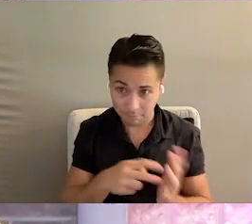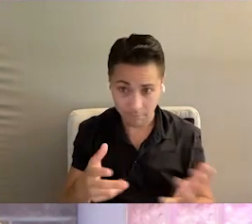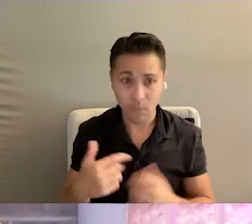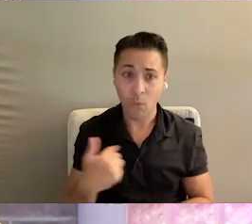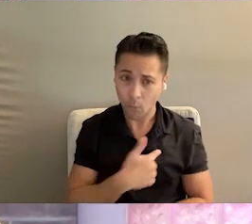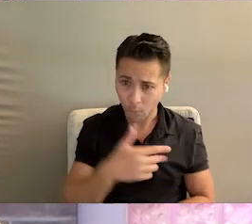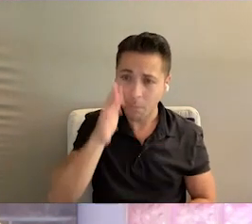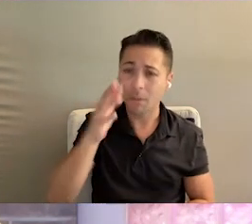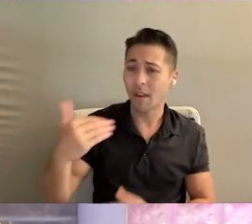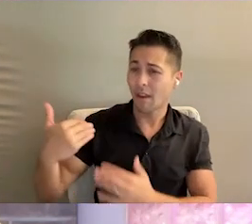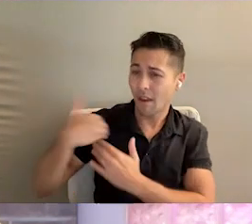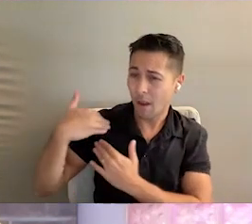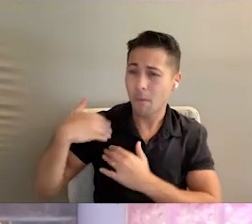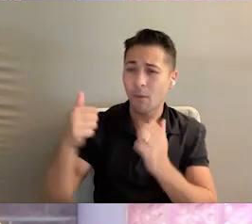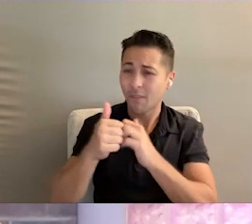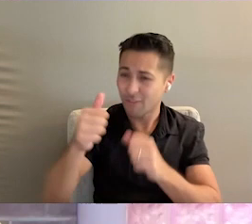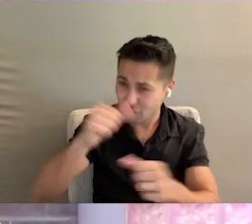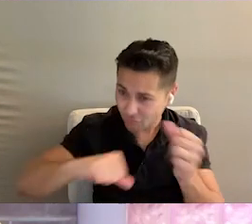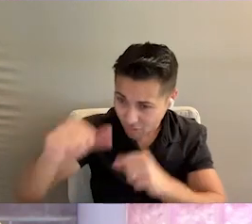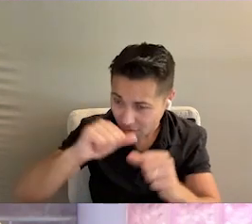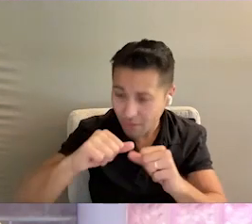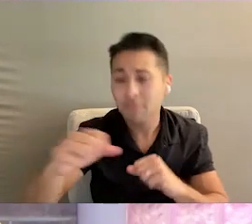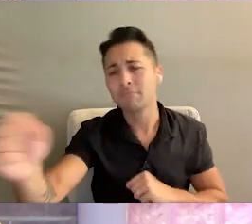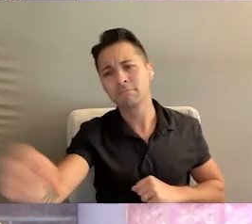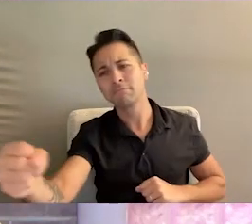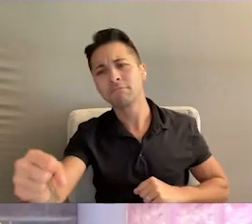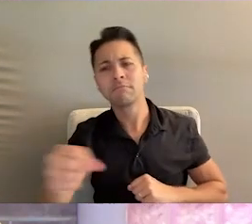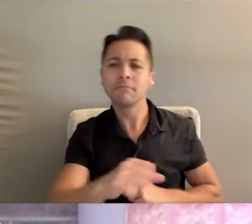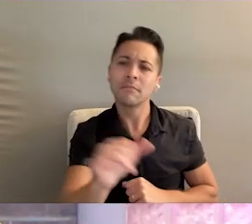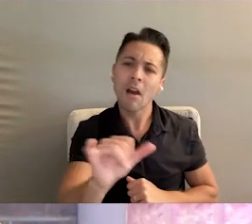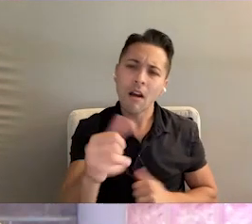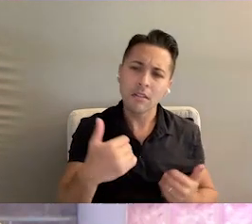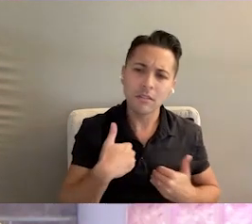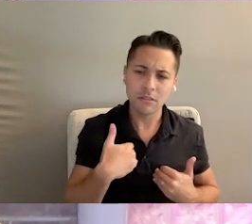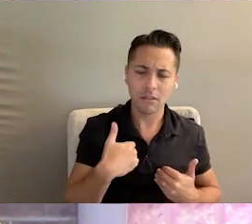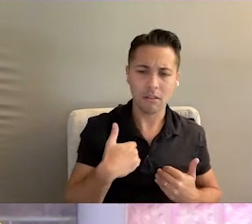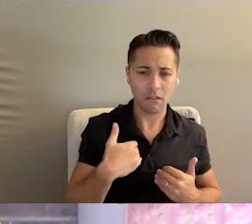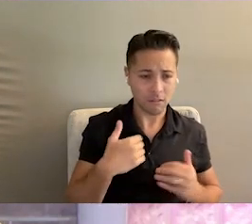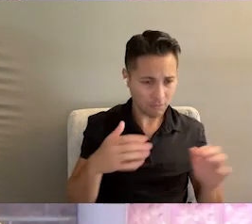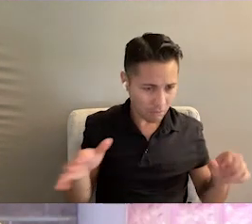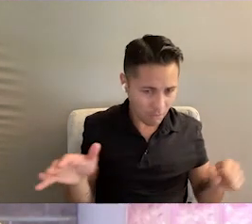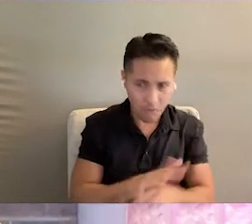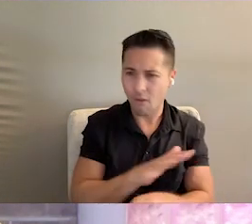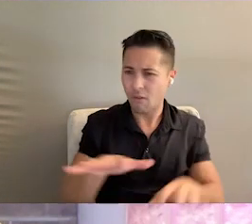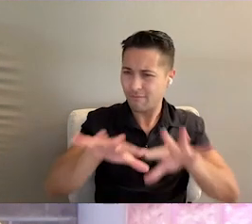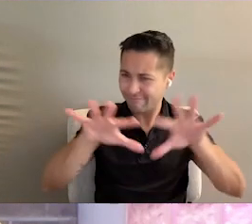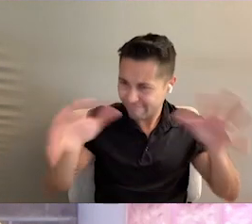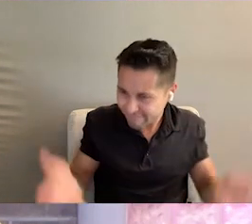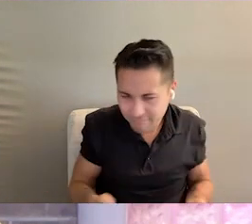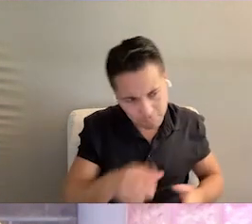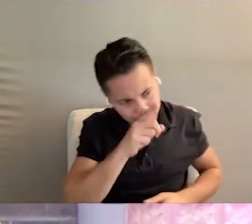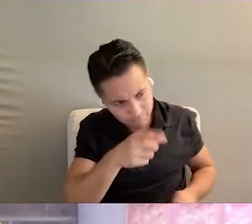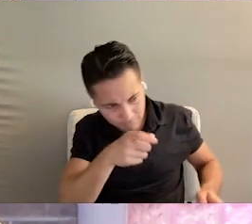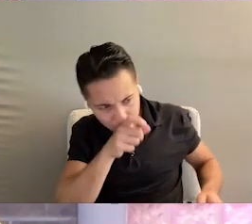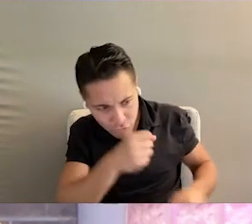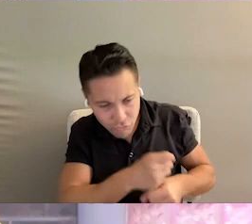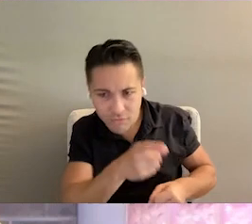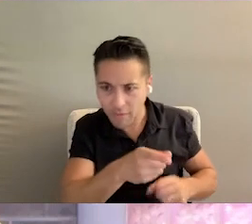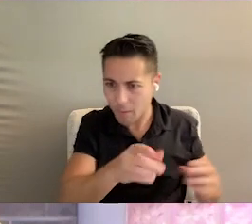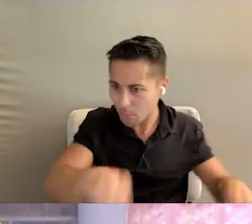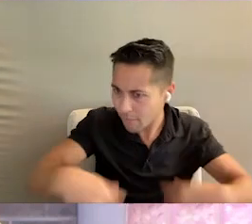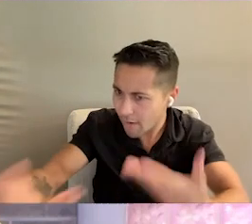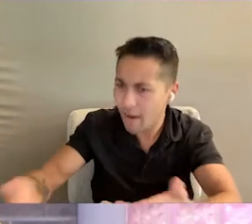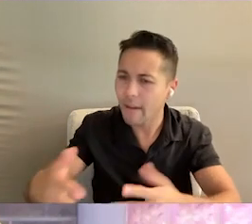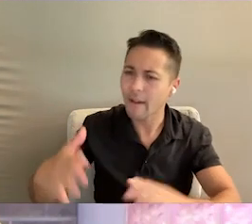we're going to commit to not only being accountable to one another, but also ensuring we hold accountable the entire system of care to deliver